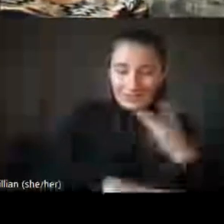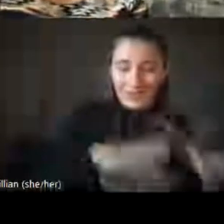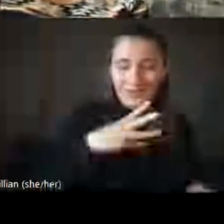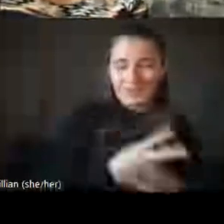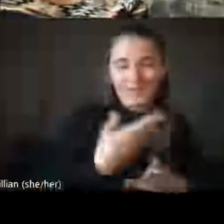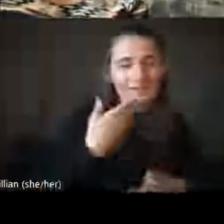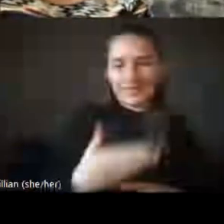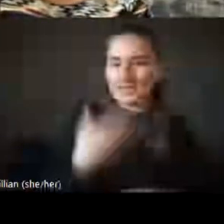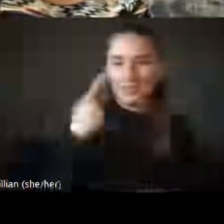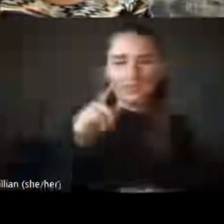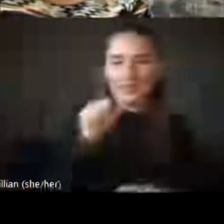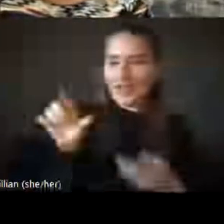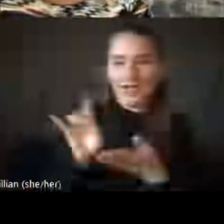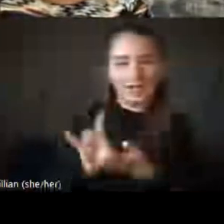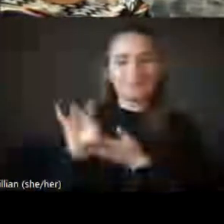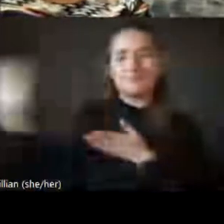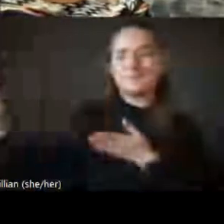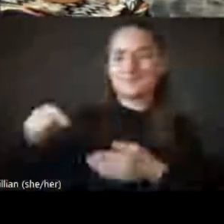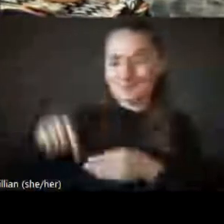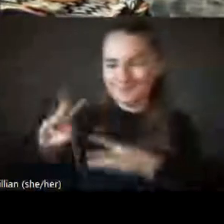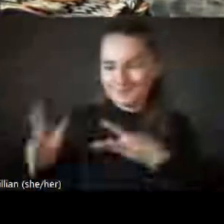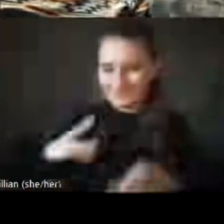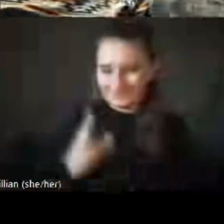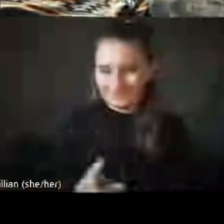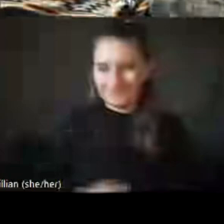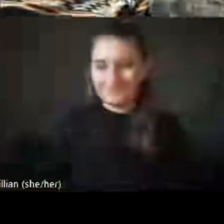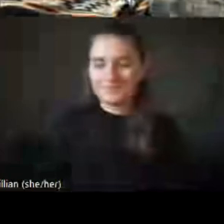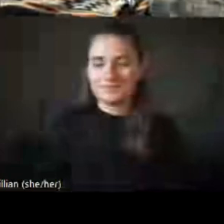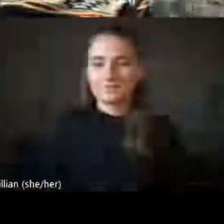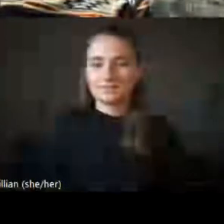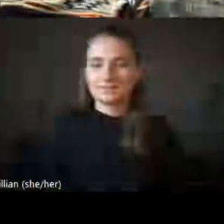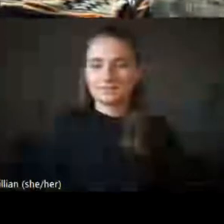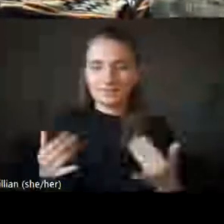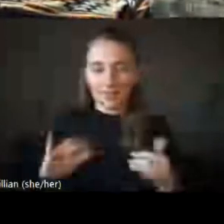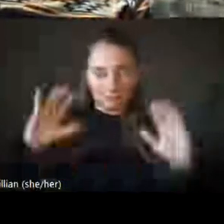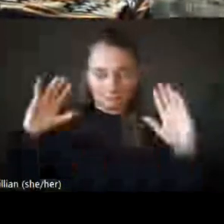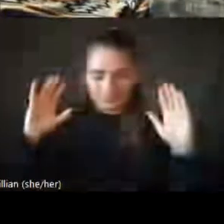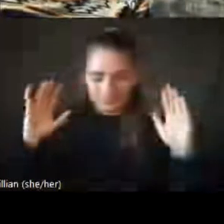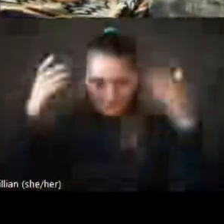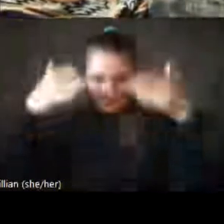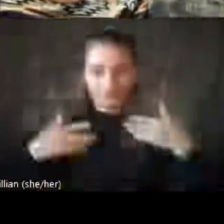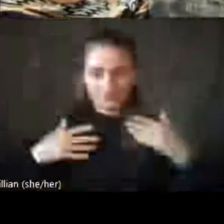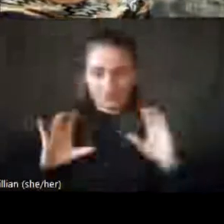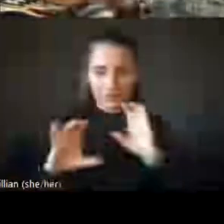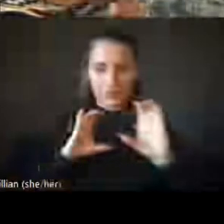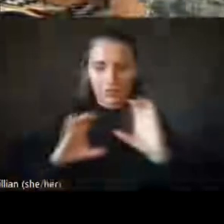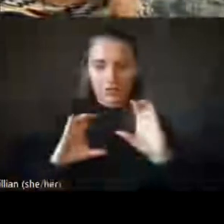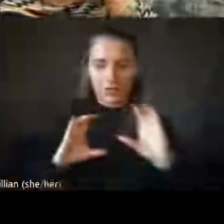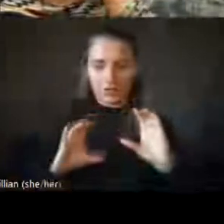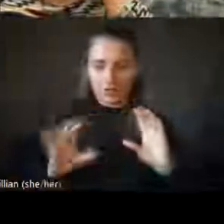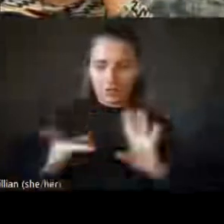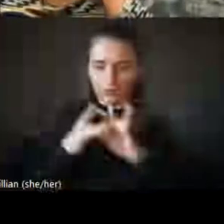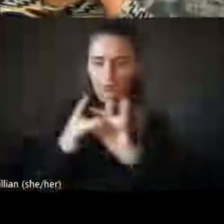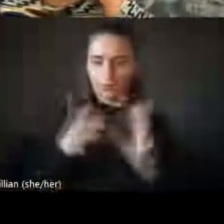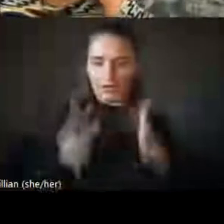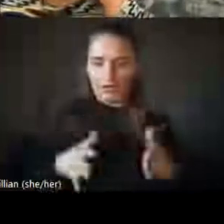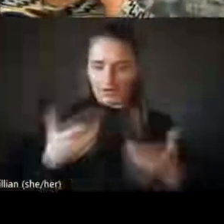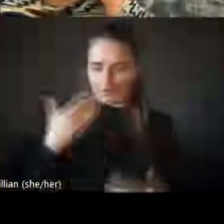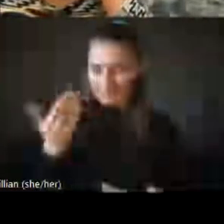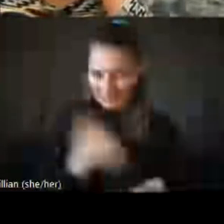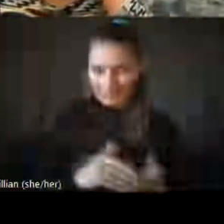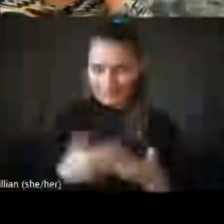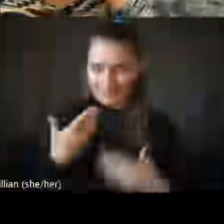But alongside that, now to put the mask back on communications coordinator Malik Gooch. To our audience,